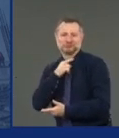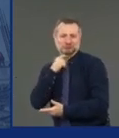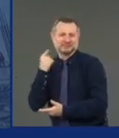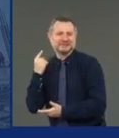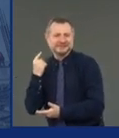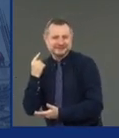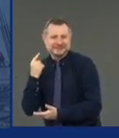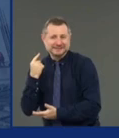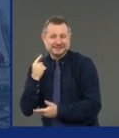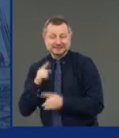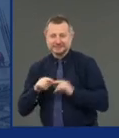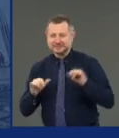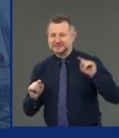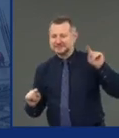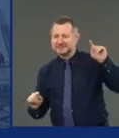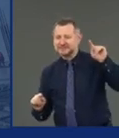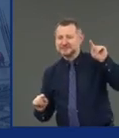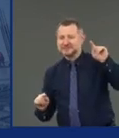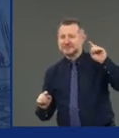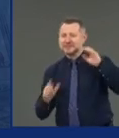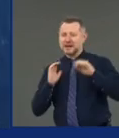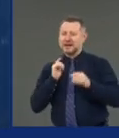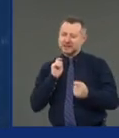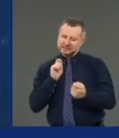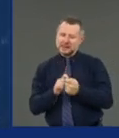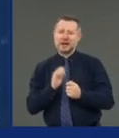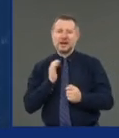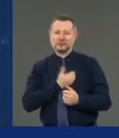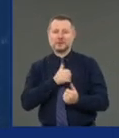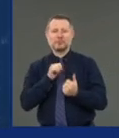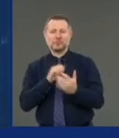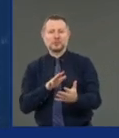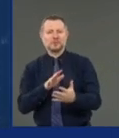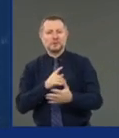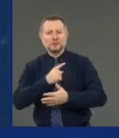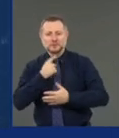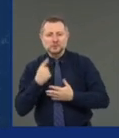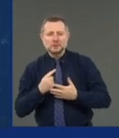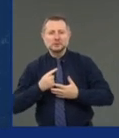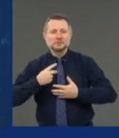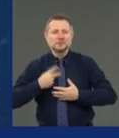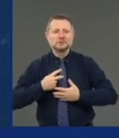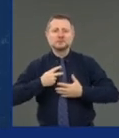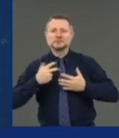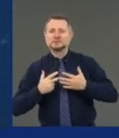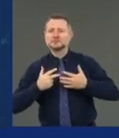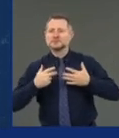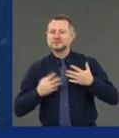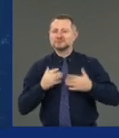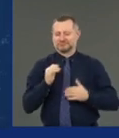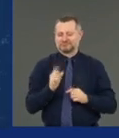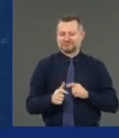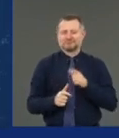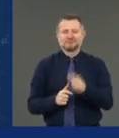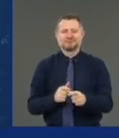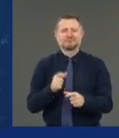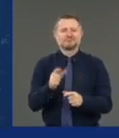And we then have several phases for the actual business openings.